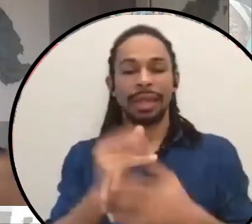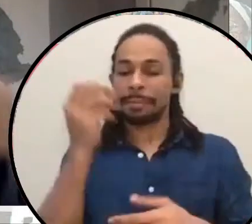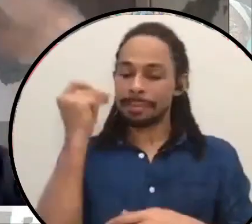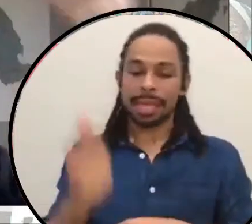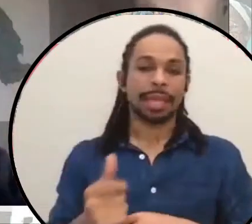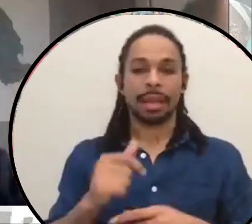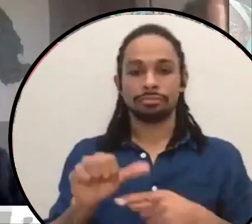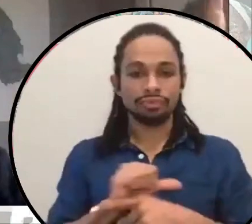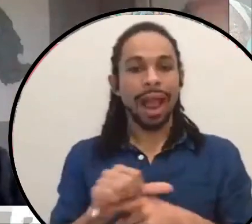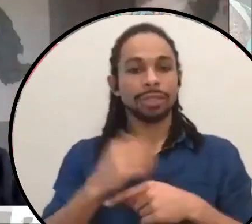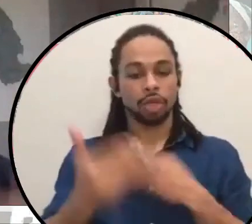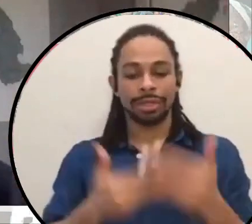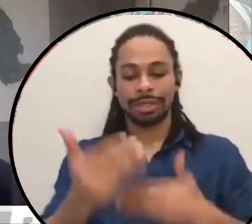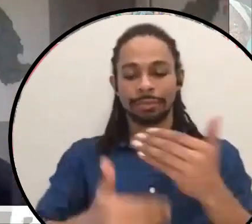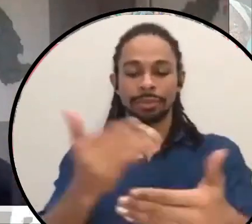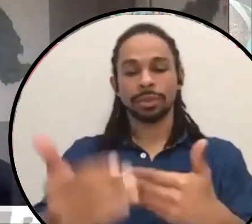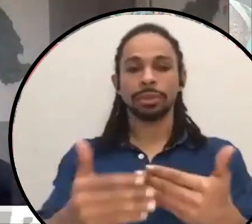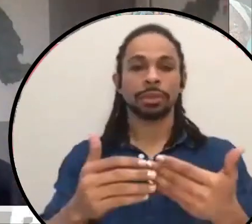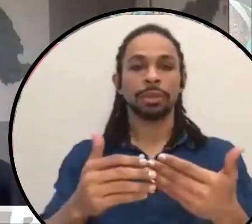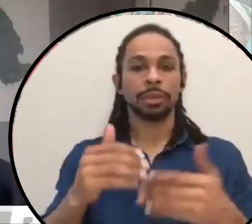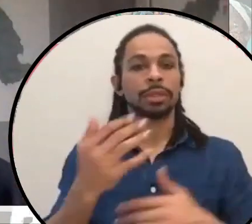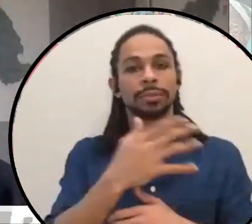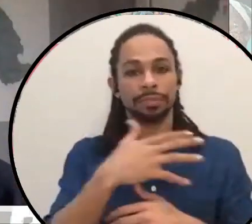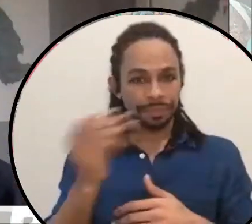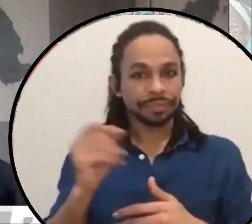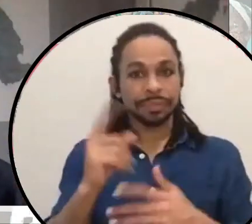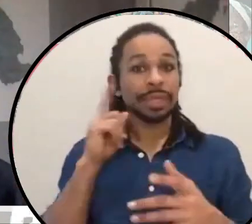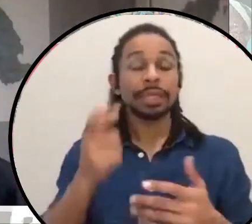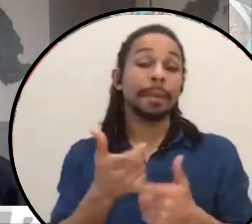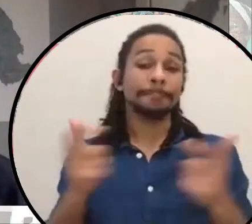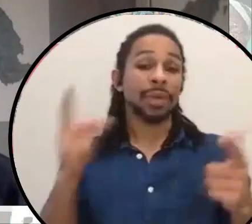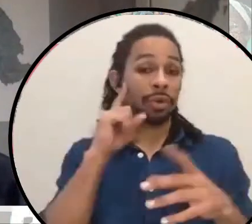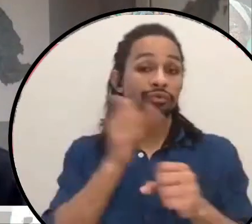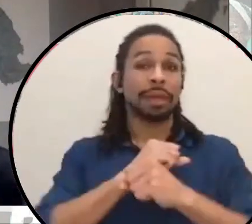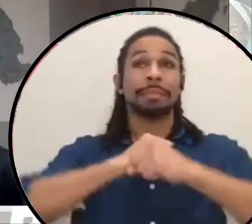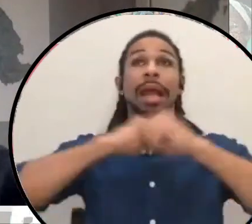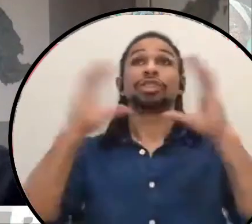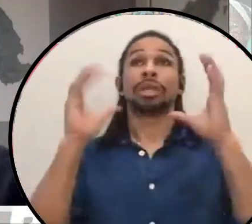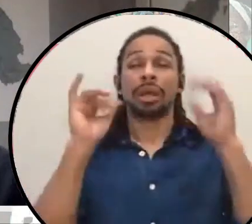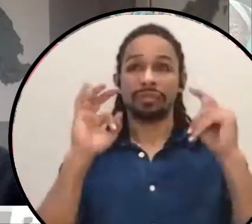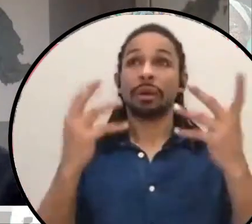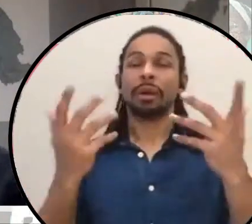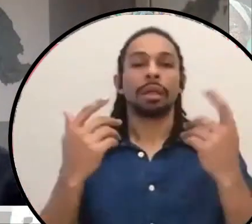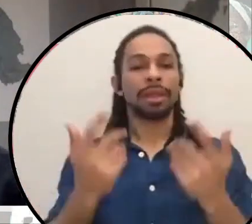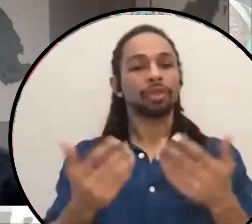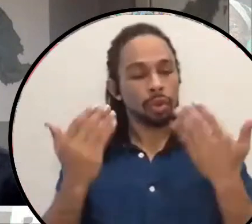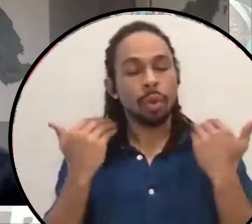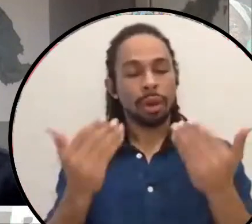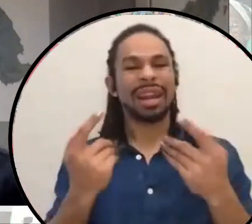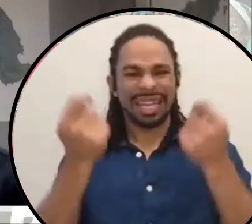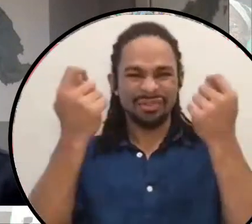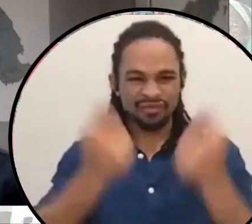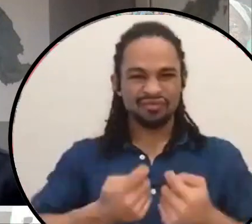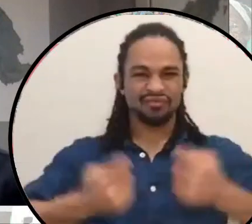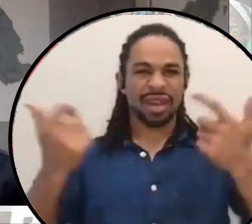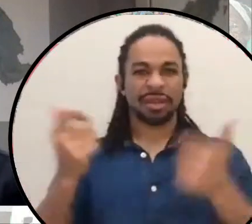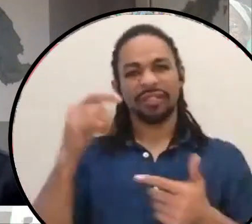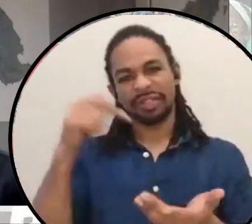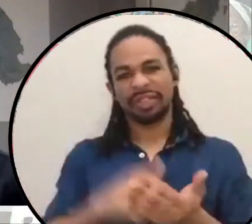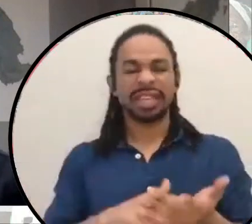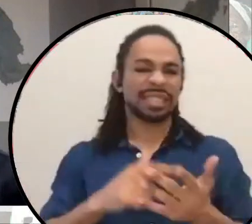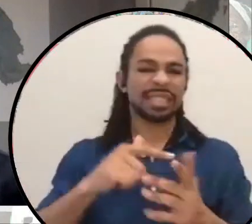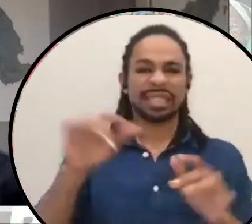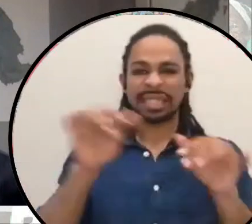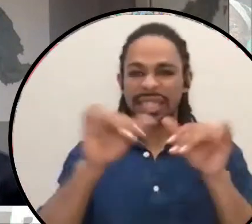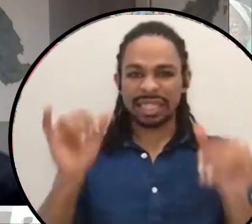situation. But it also is this bigger imagining of like, let's get rid of this extractive system that has to make people